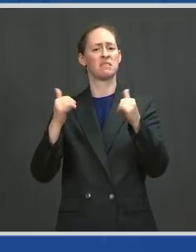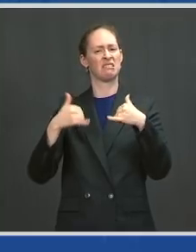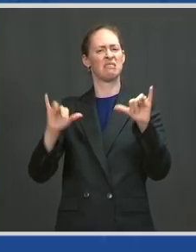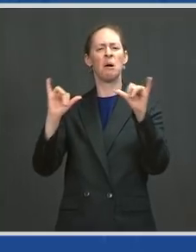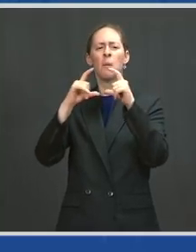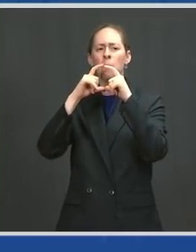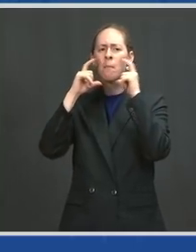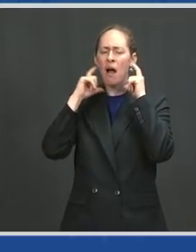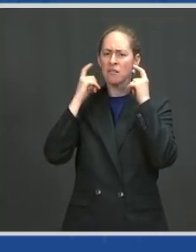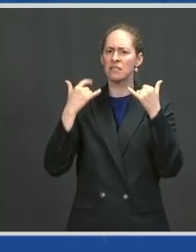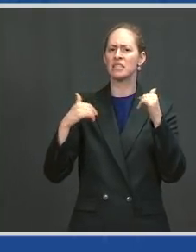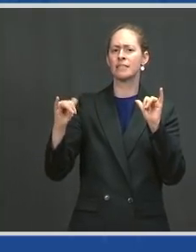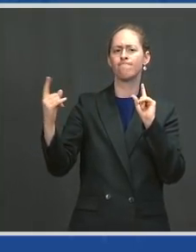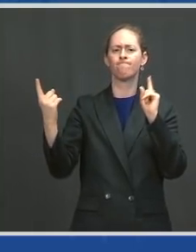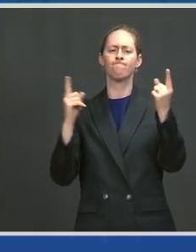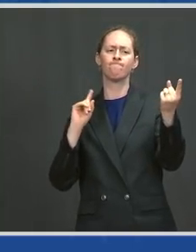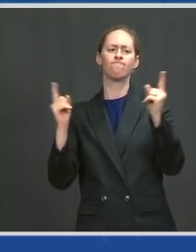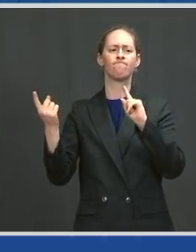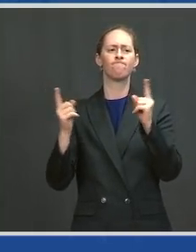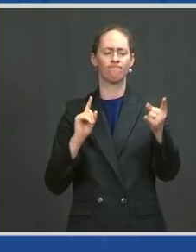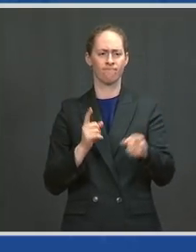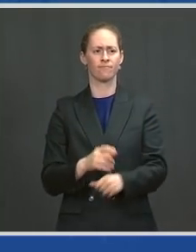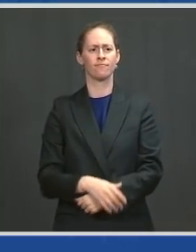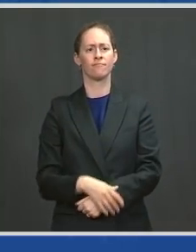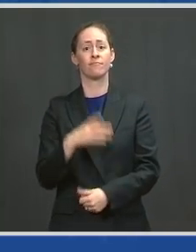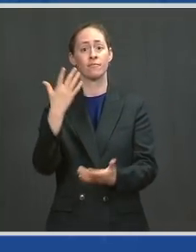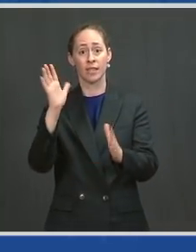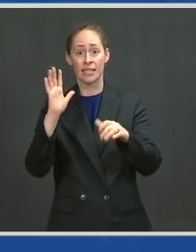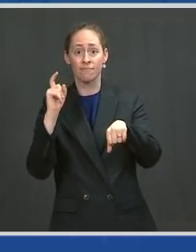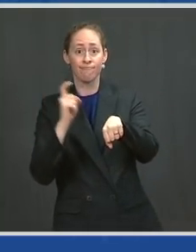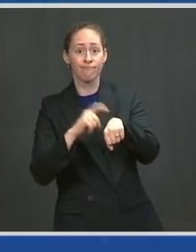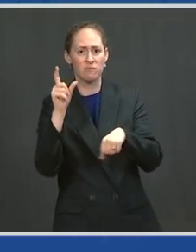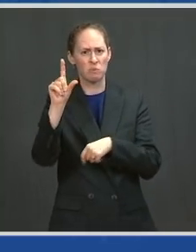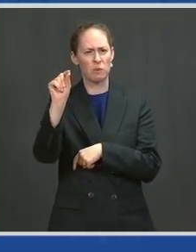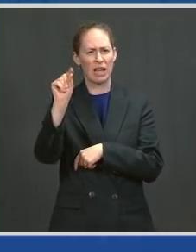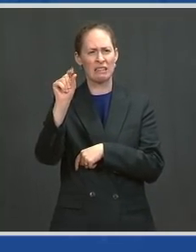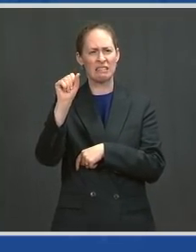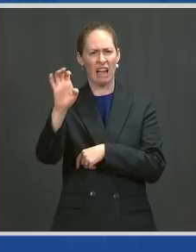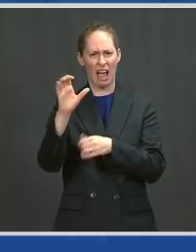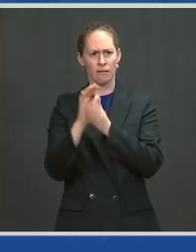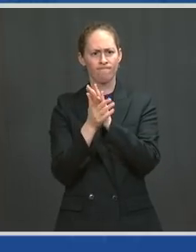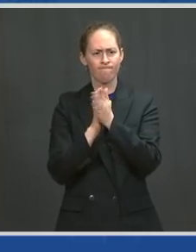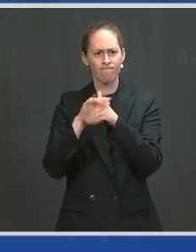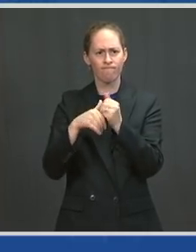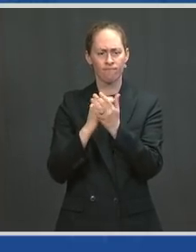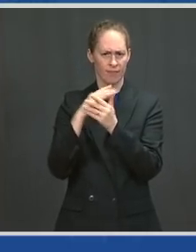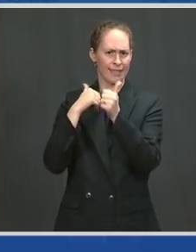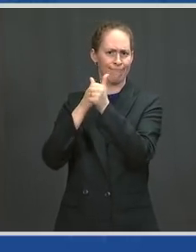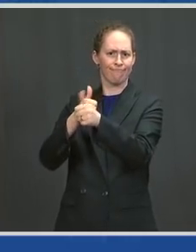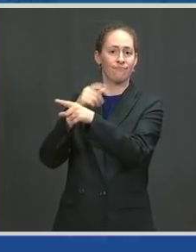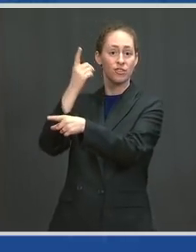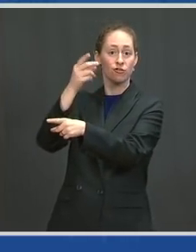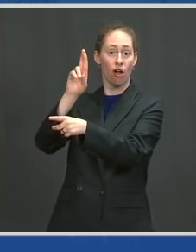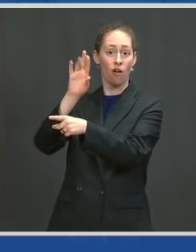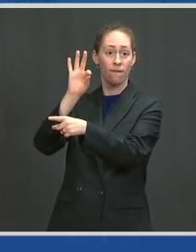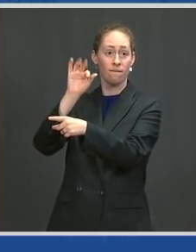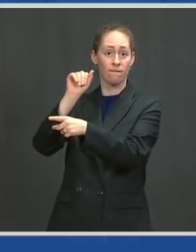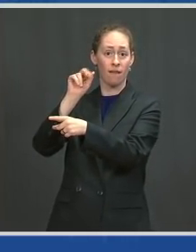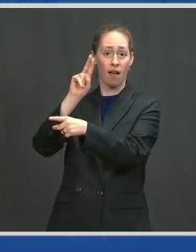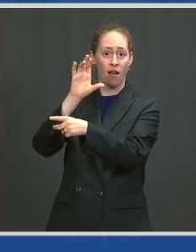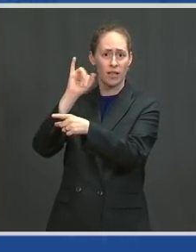and wash our hands for 20 seconds, just as Dr. Fauci said. And most importantly, get vaccinated.